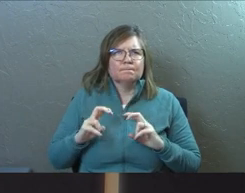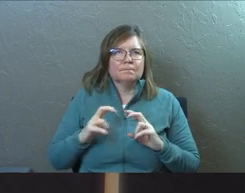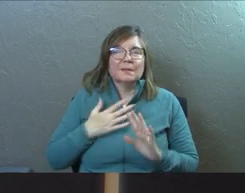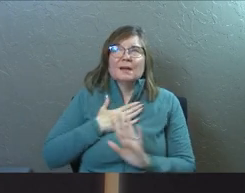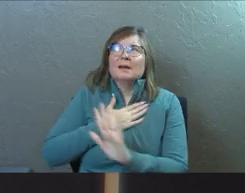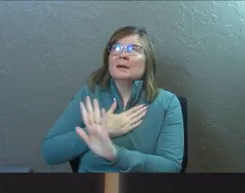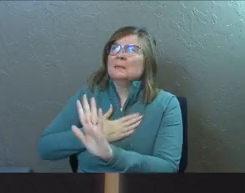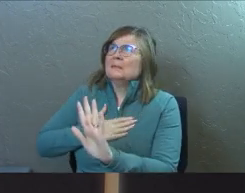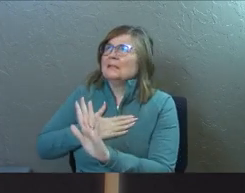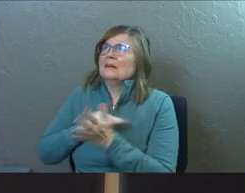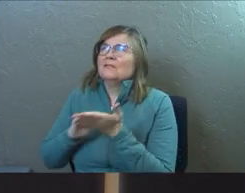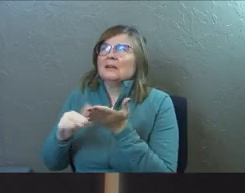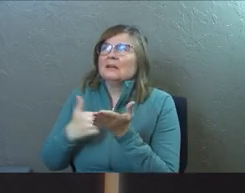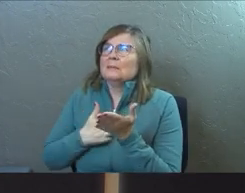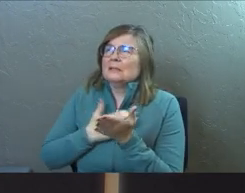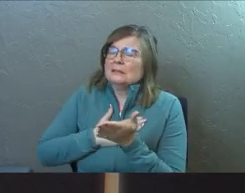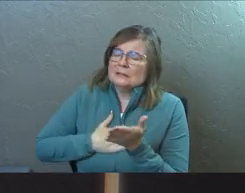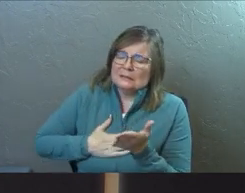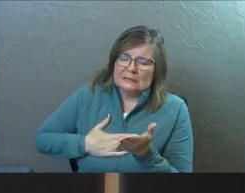forgive me.